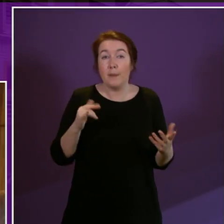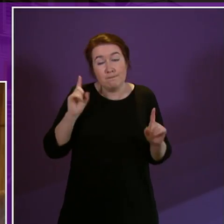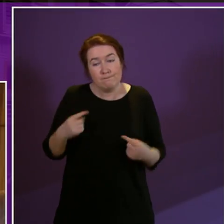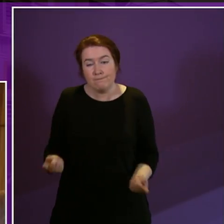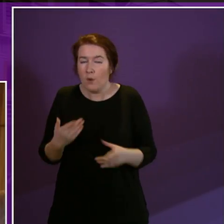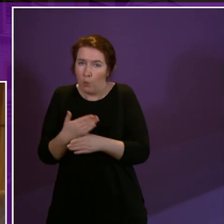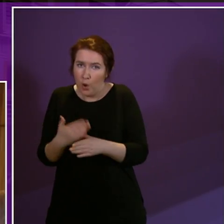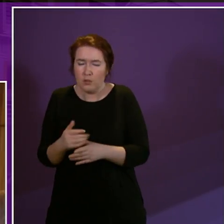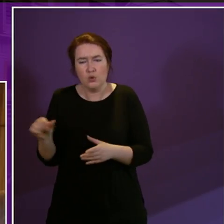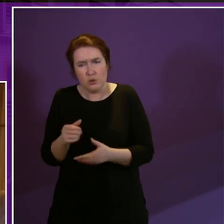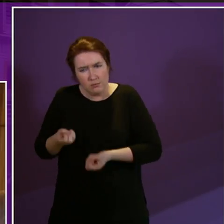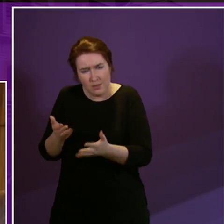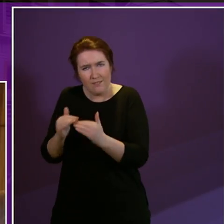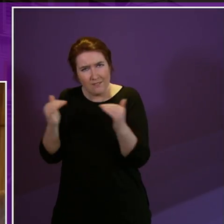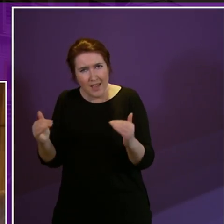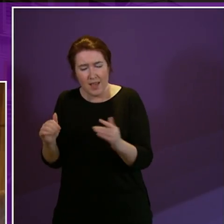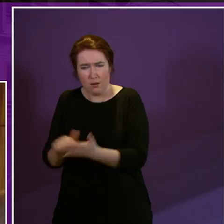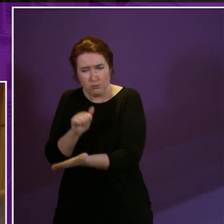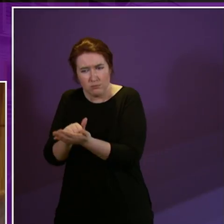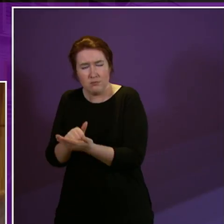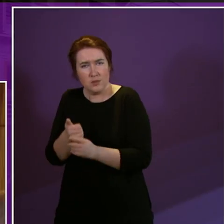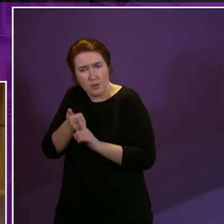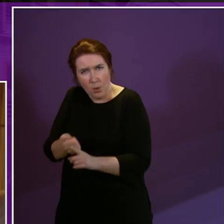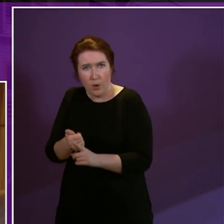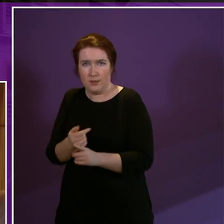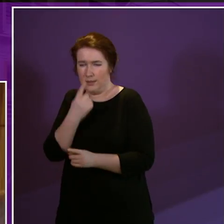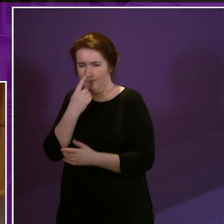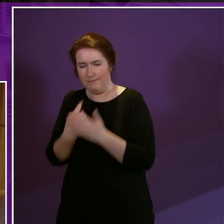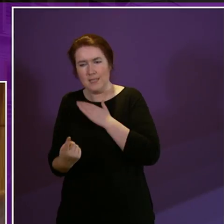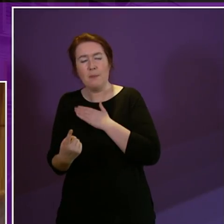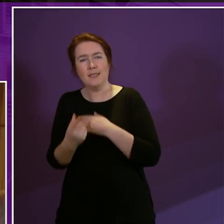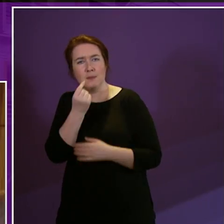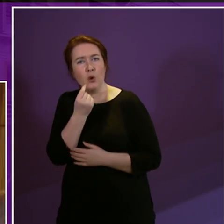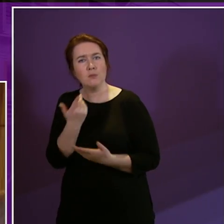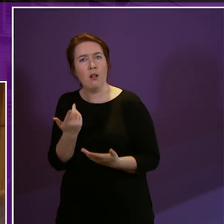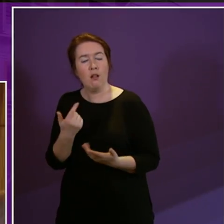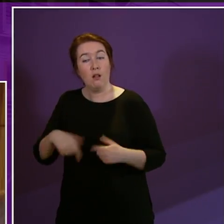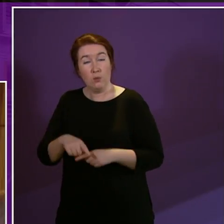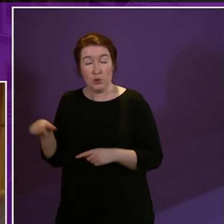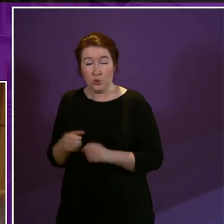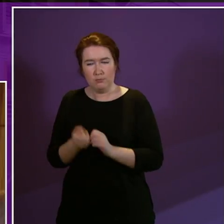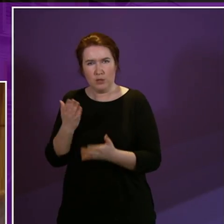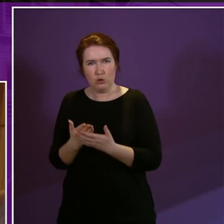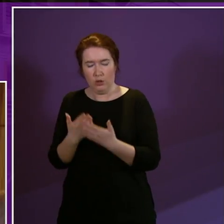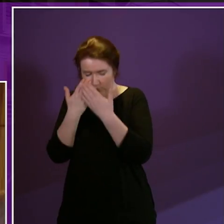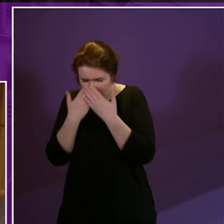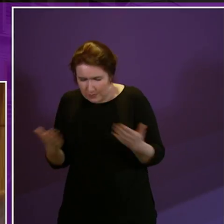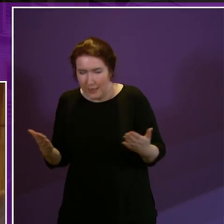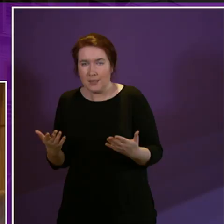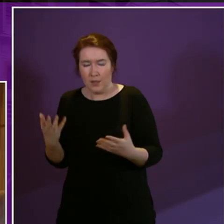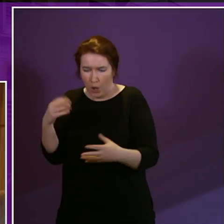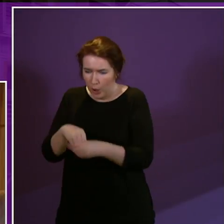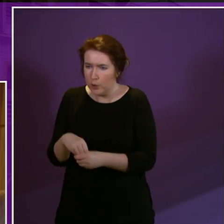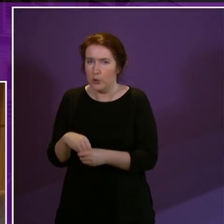providing fair and appropriate support to enable them to live as independently as possible we must ensure that dignity respect and